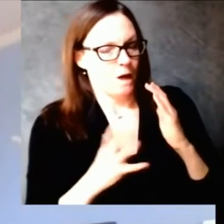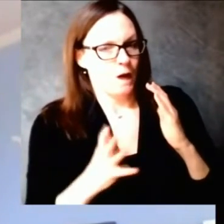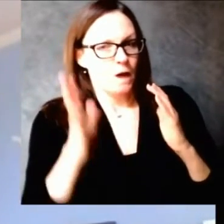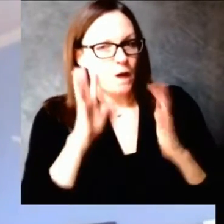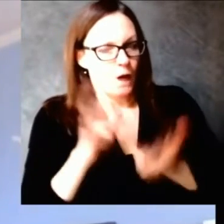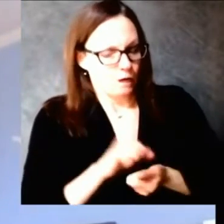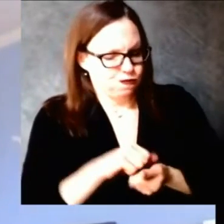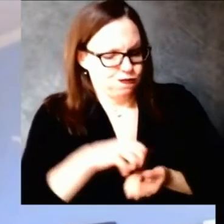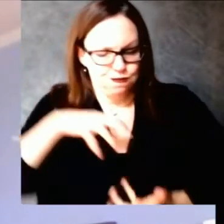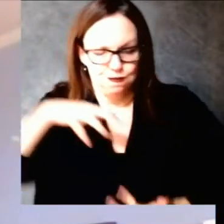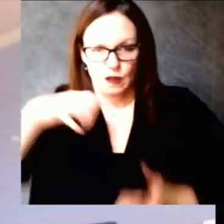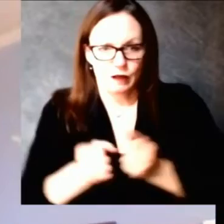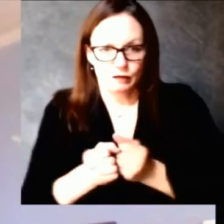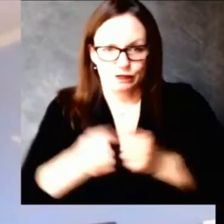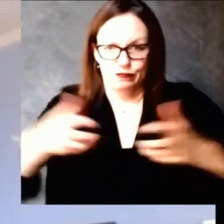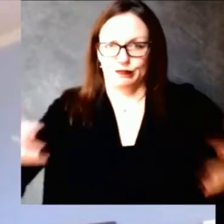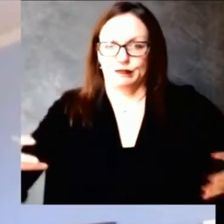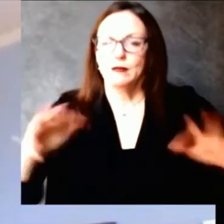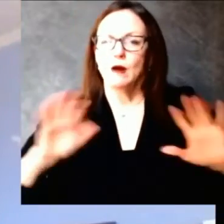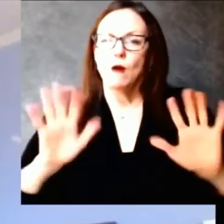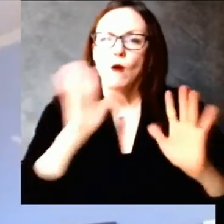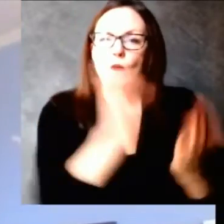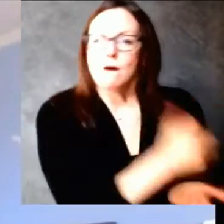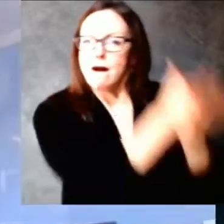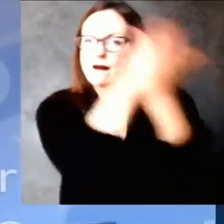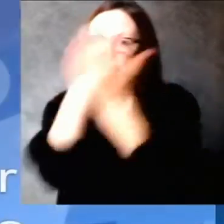additional pharmacy partners.